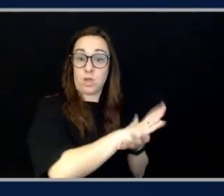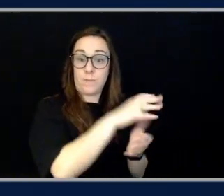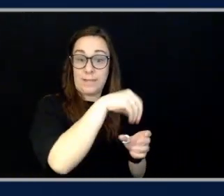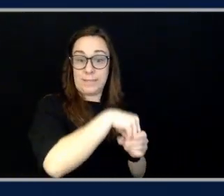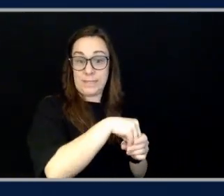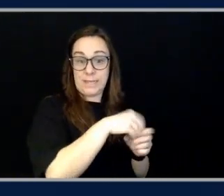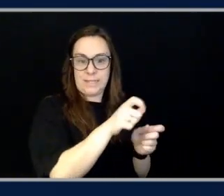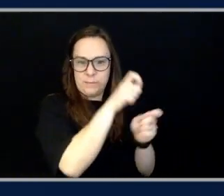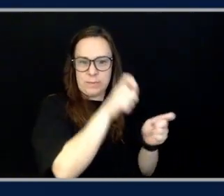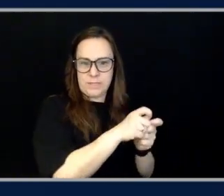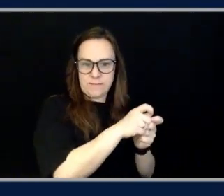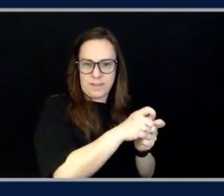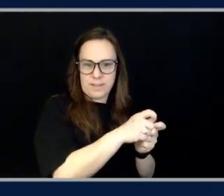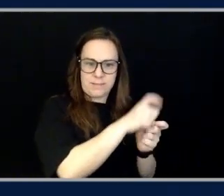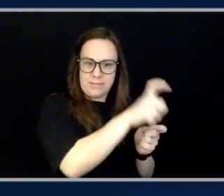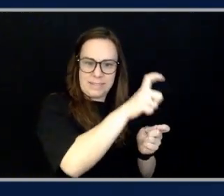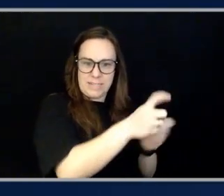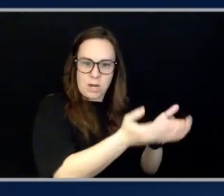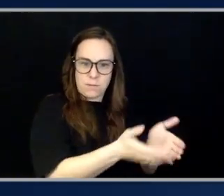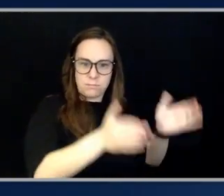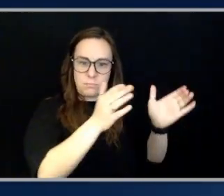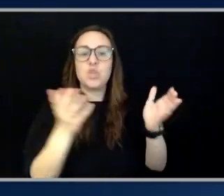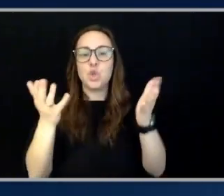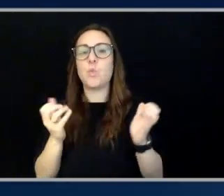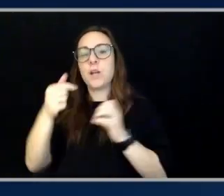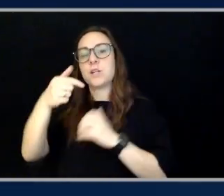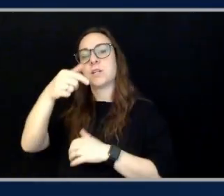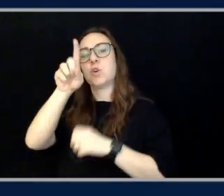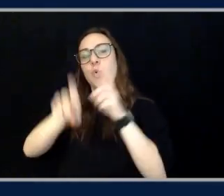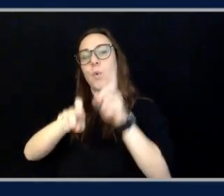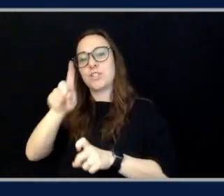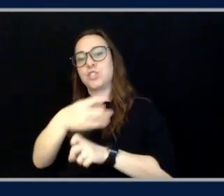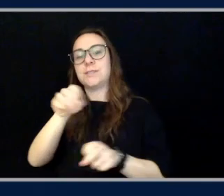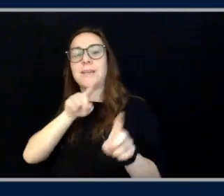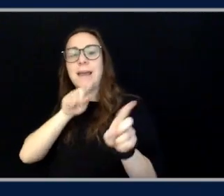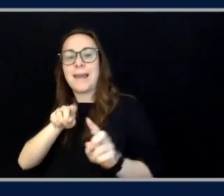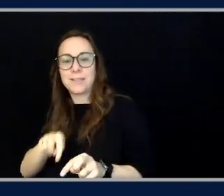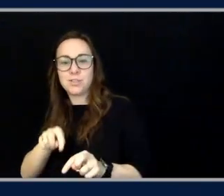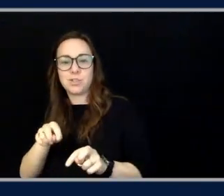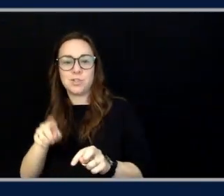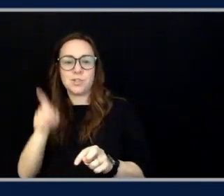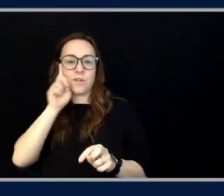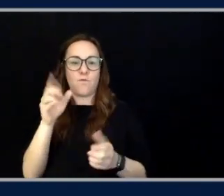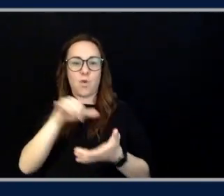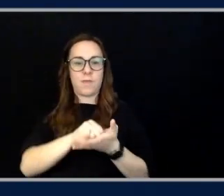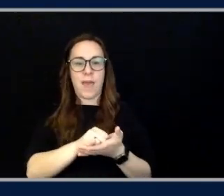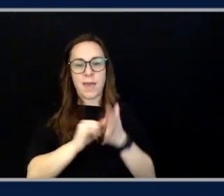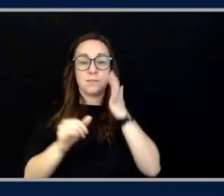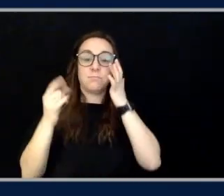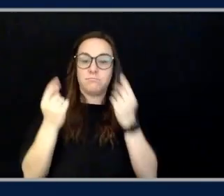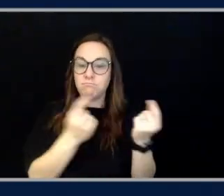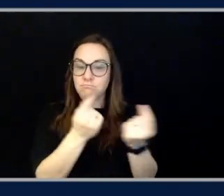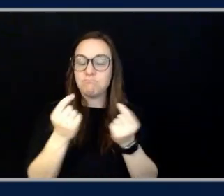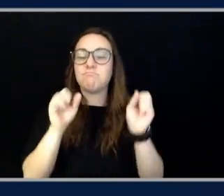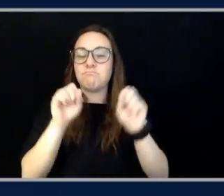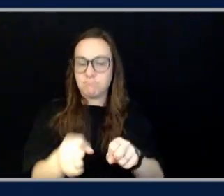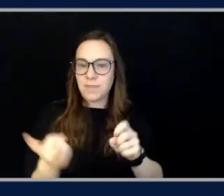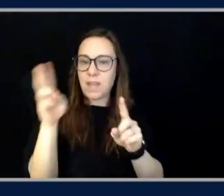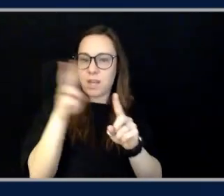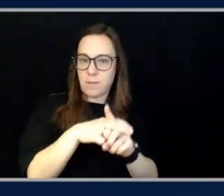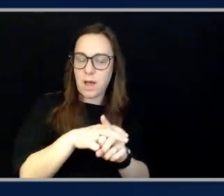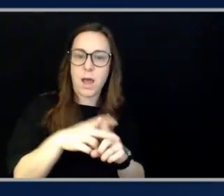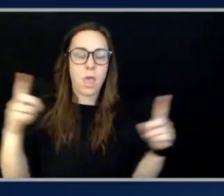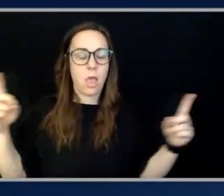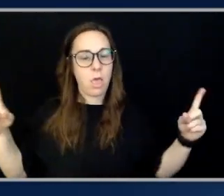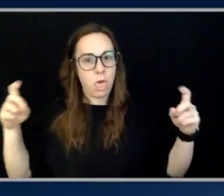Q and A over it. So you essentially be able to ask a question and you'll be able to retrieve this content. And these agentic workflows can get even more complicated where you